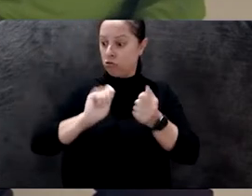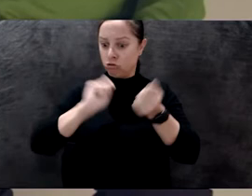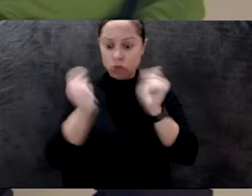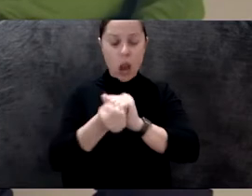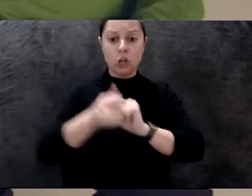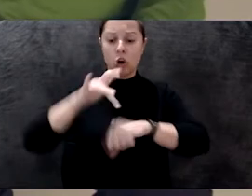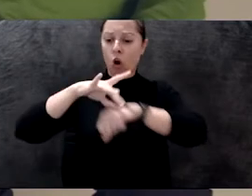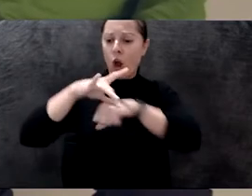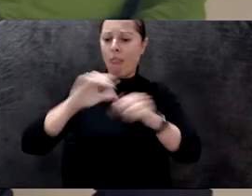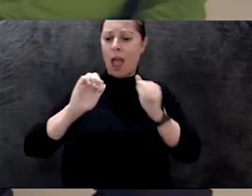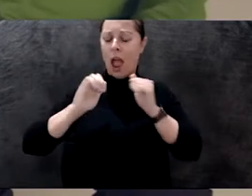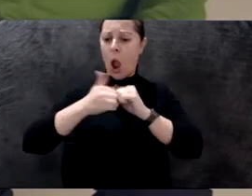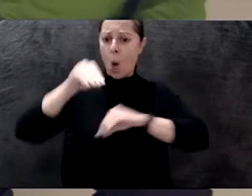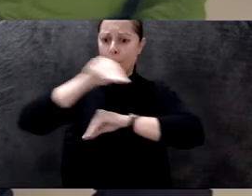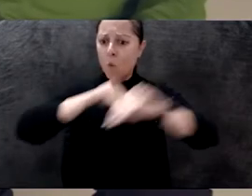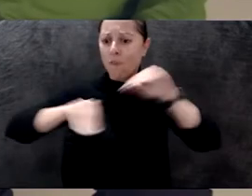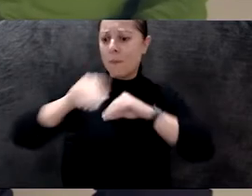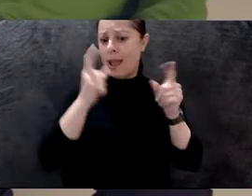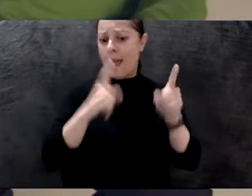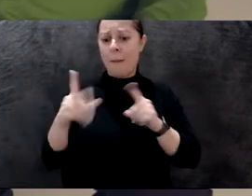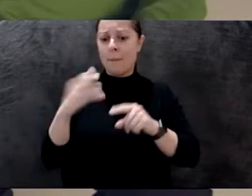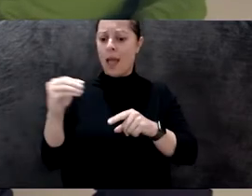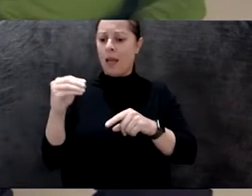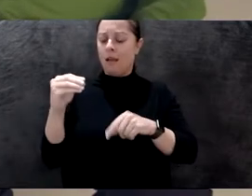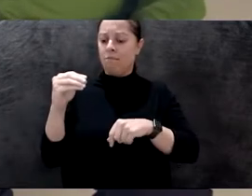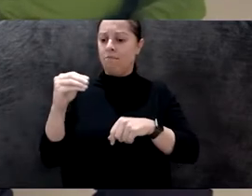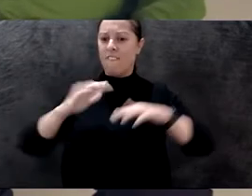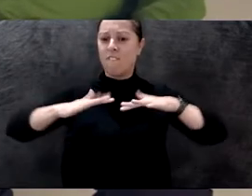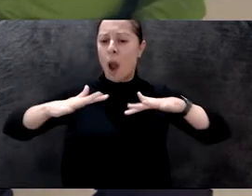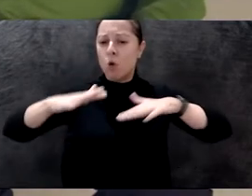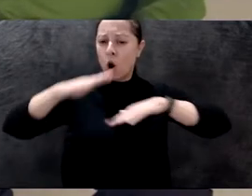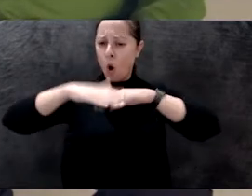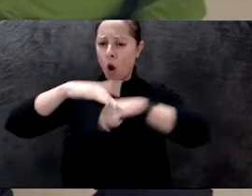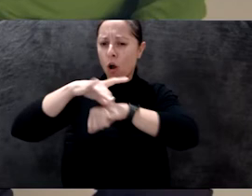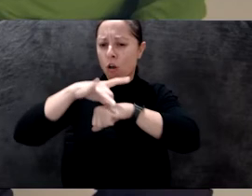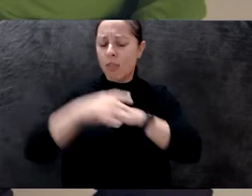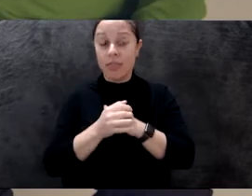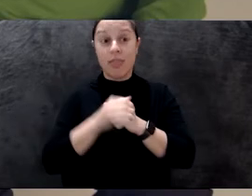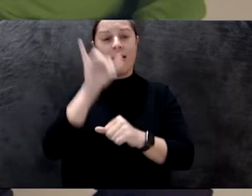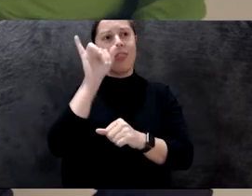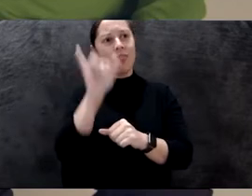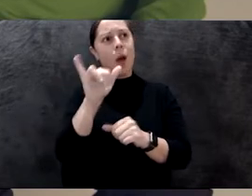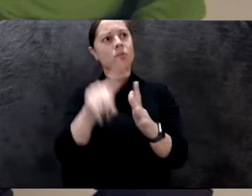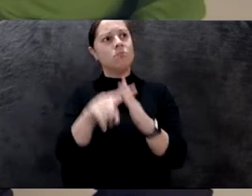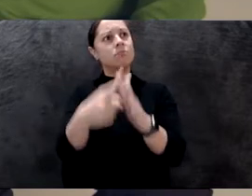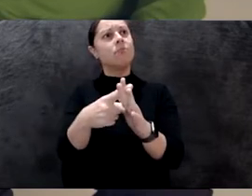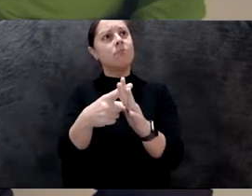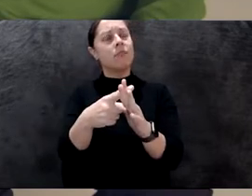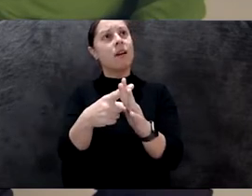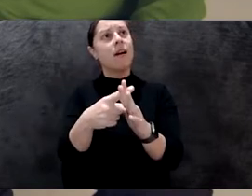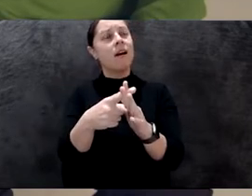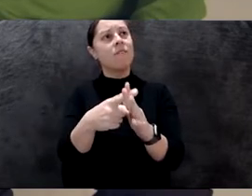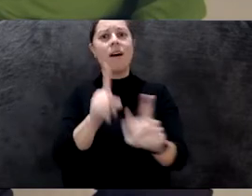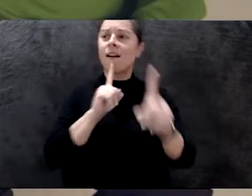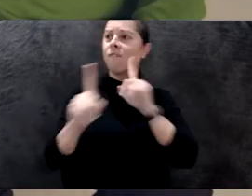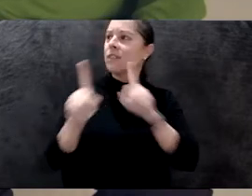movement that we think was kind of an entry point for the concept that we are trying to think is, you know, how much